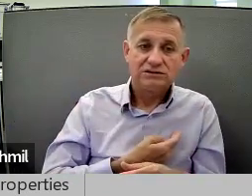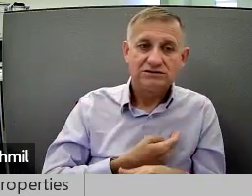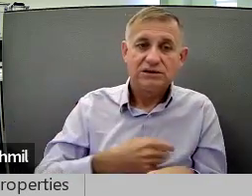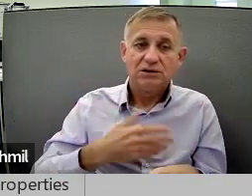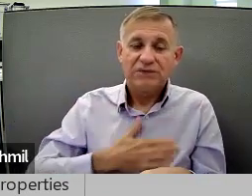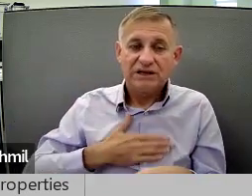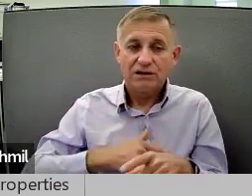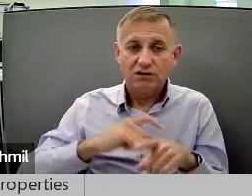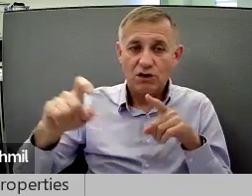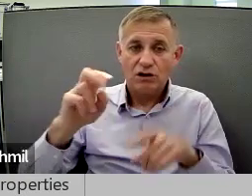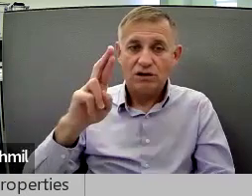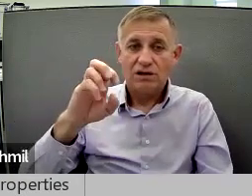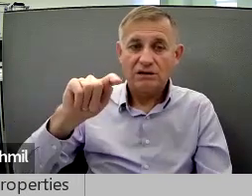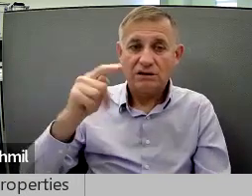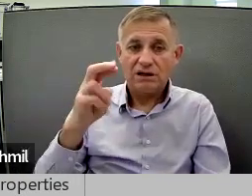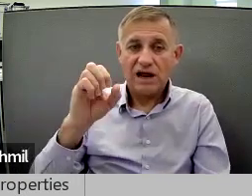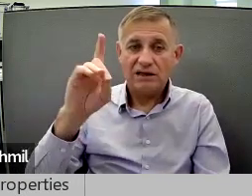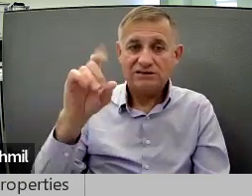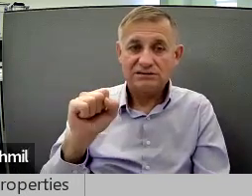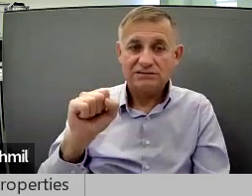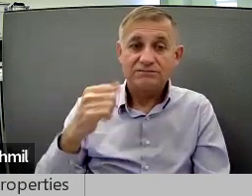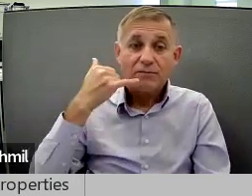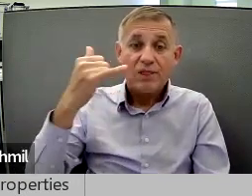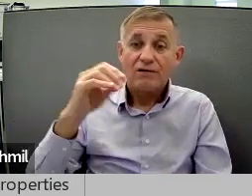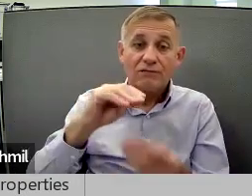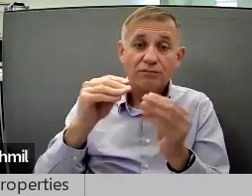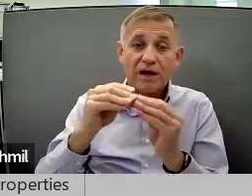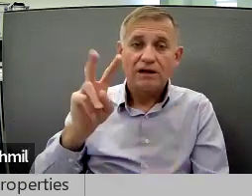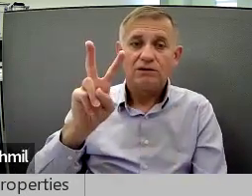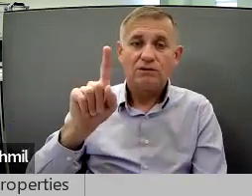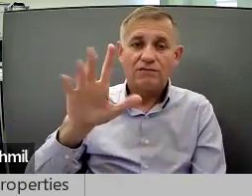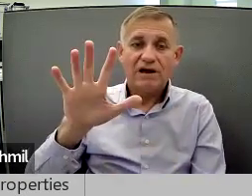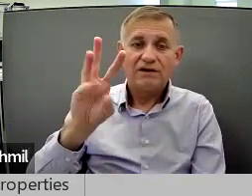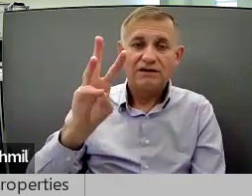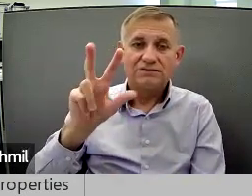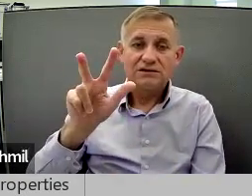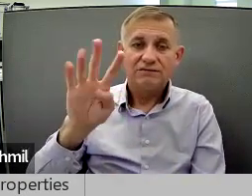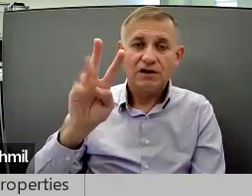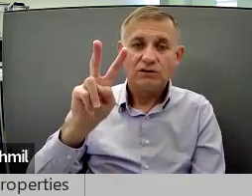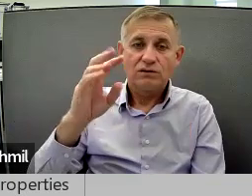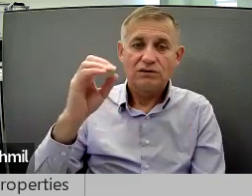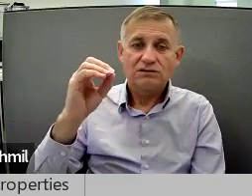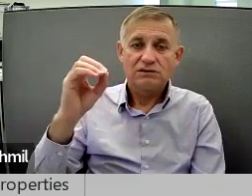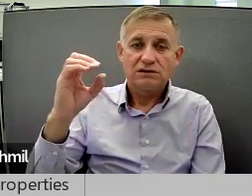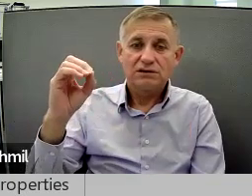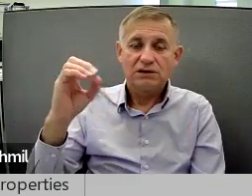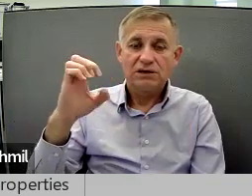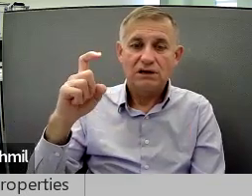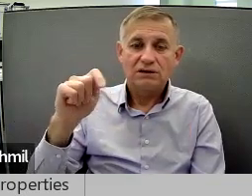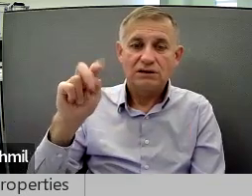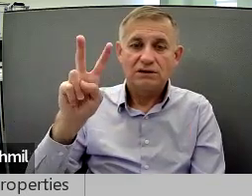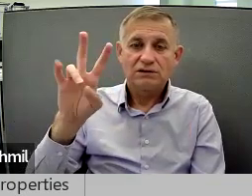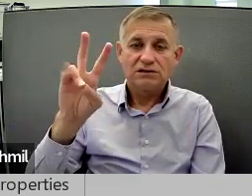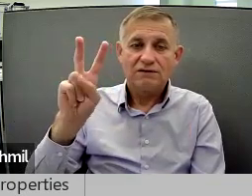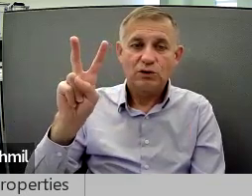give us items, please call Retreads at 215-634-2000,